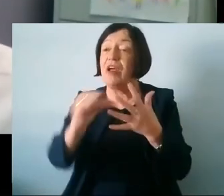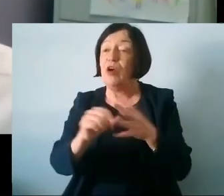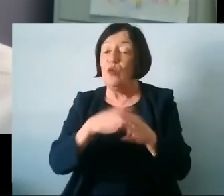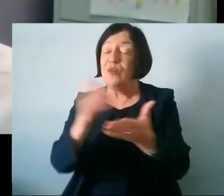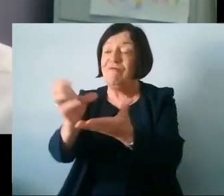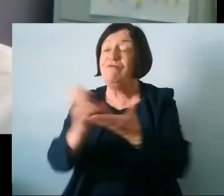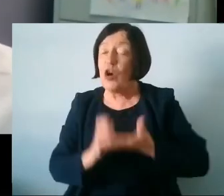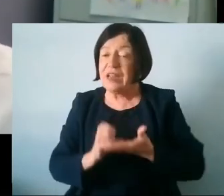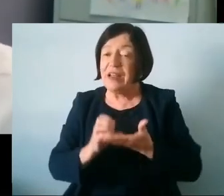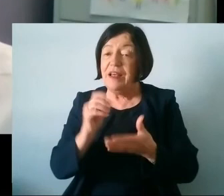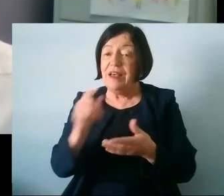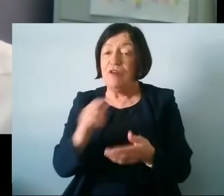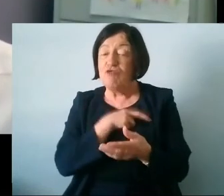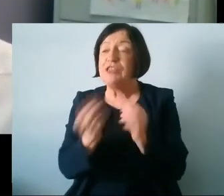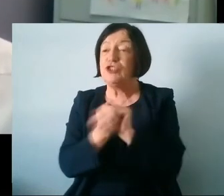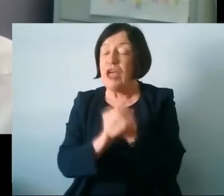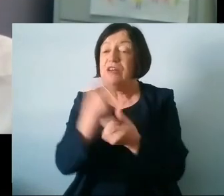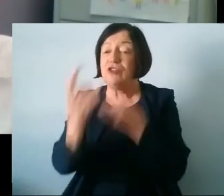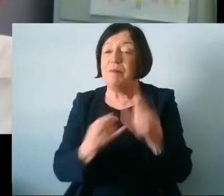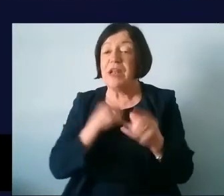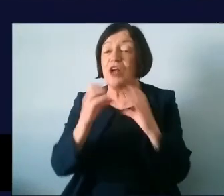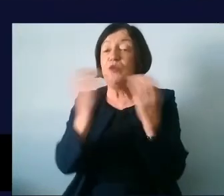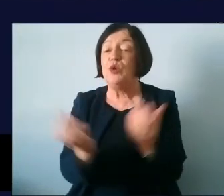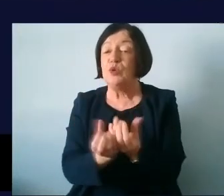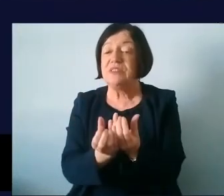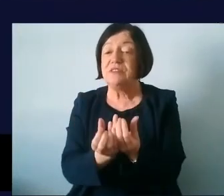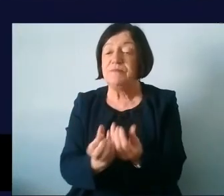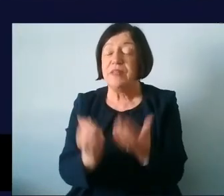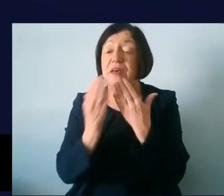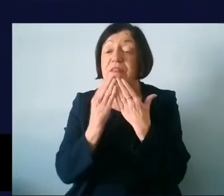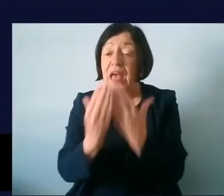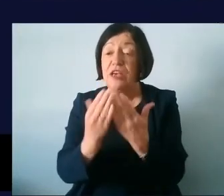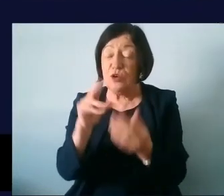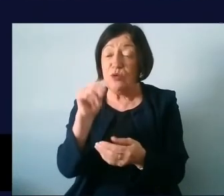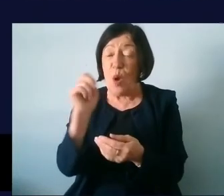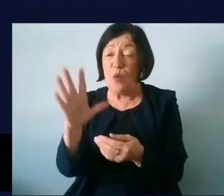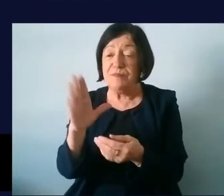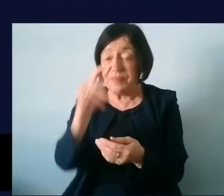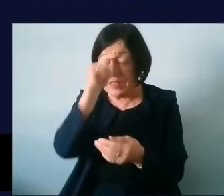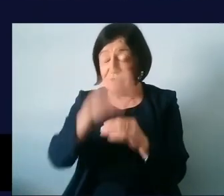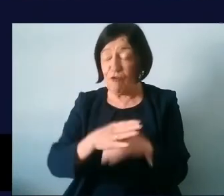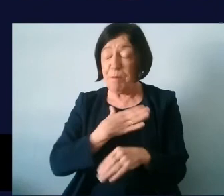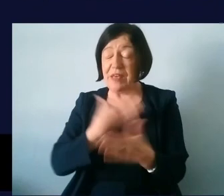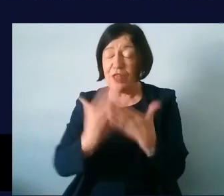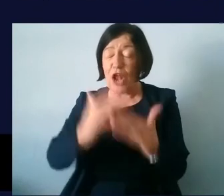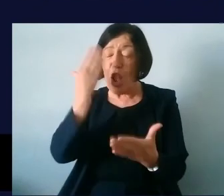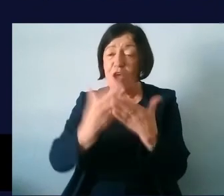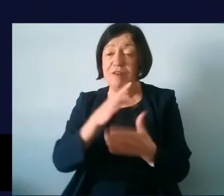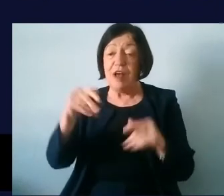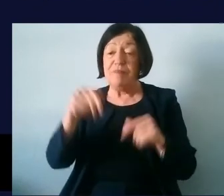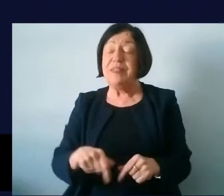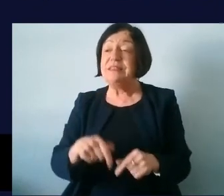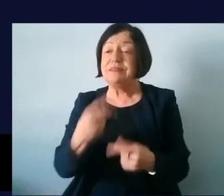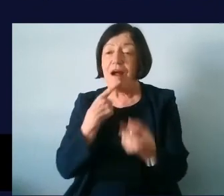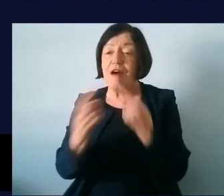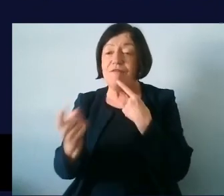so that the actual change happens in our communities thank you very much Nolan I think for me the learnings from this conversation this